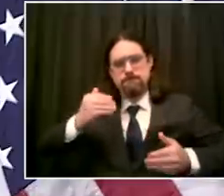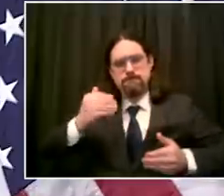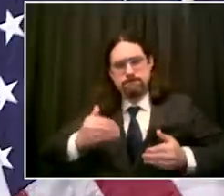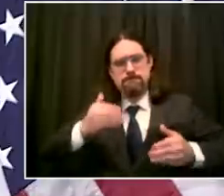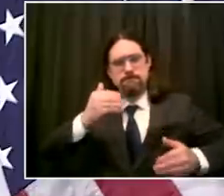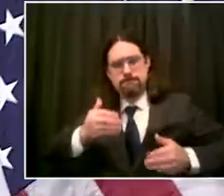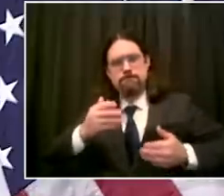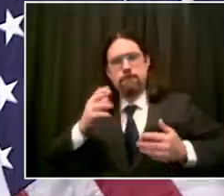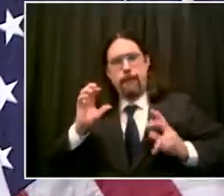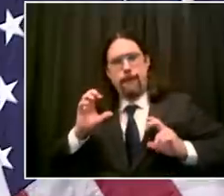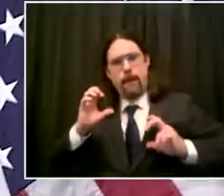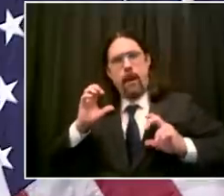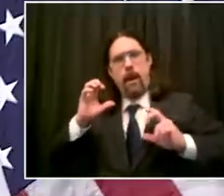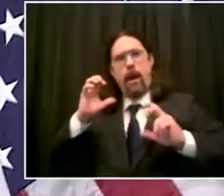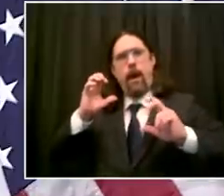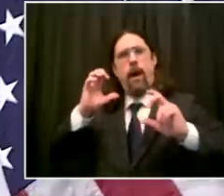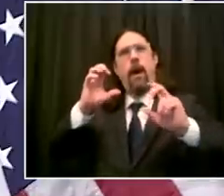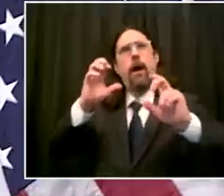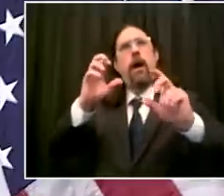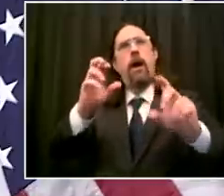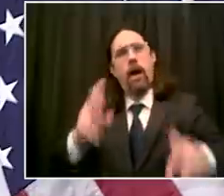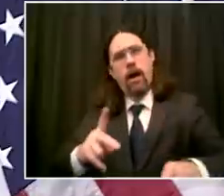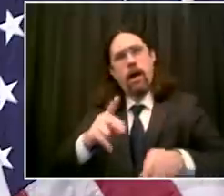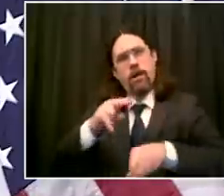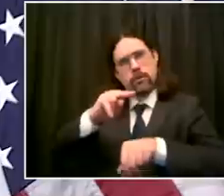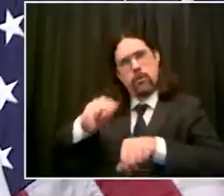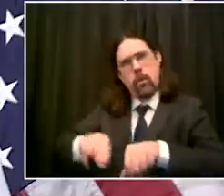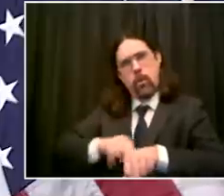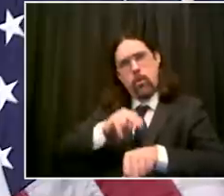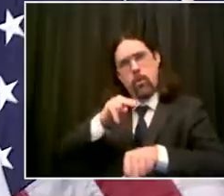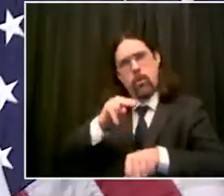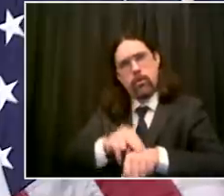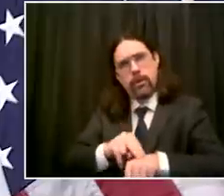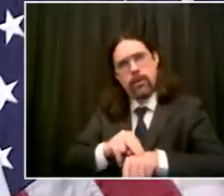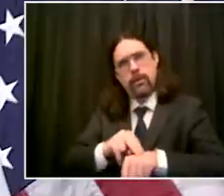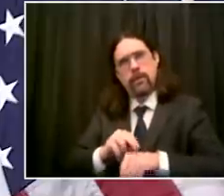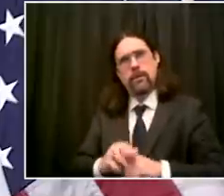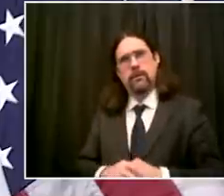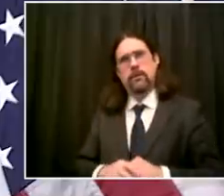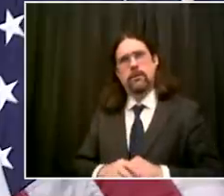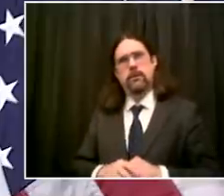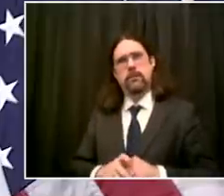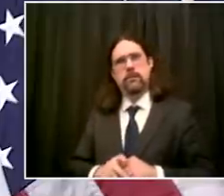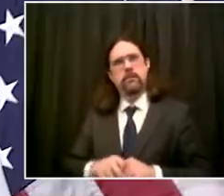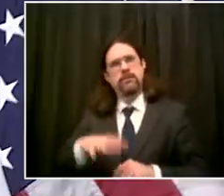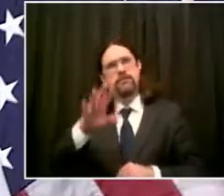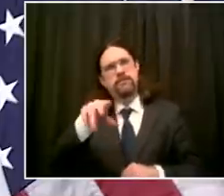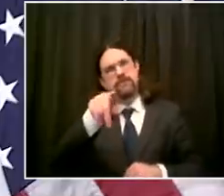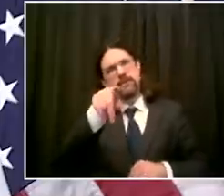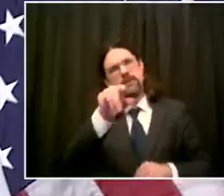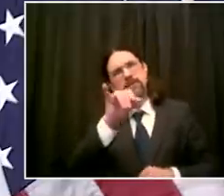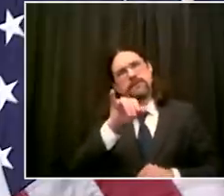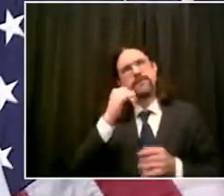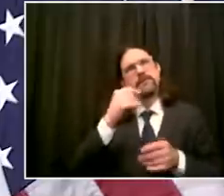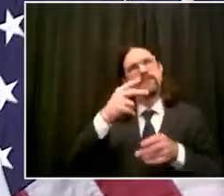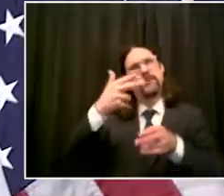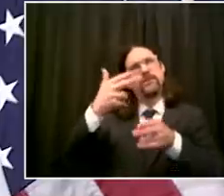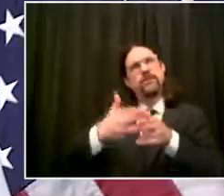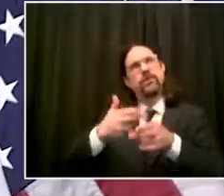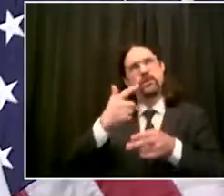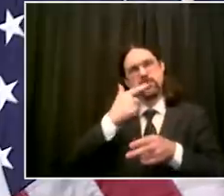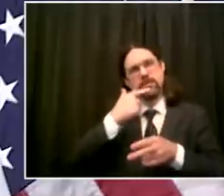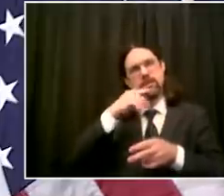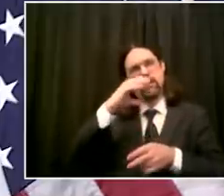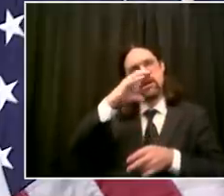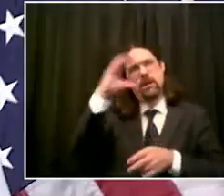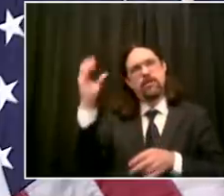transit well some of that isn't surprising to me and some of that people will do on their own until they feel safer but you're right we have to be careful